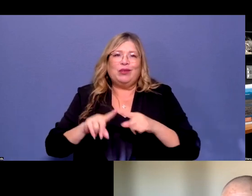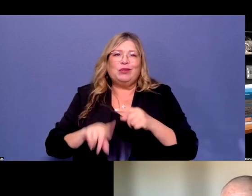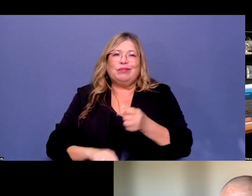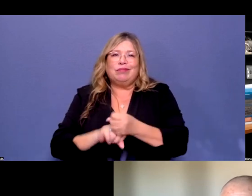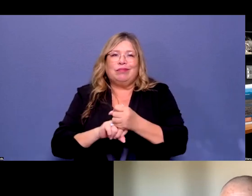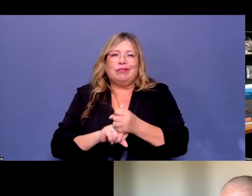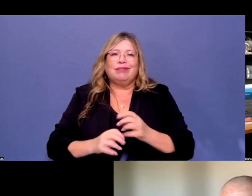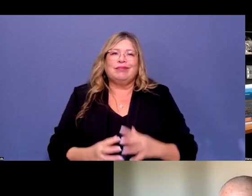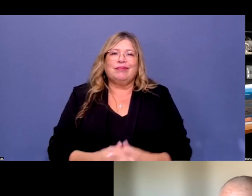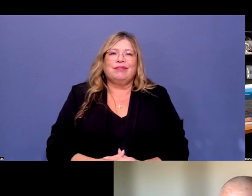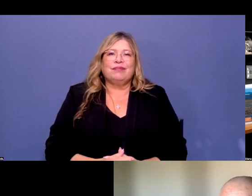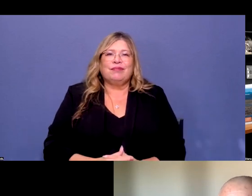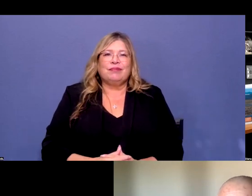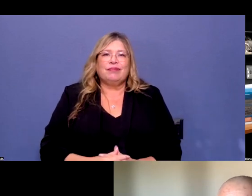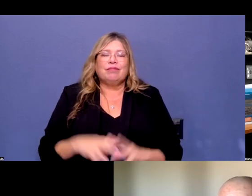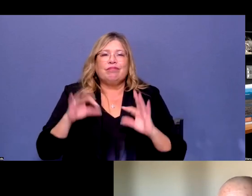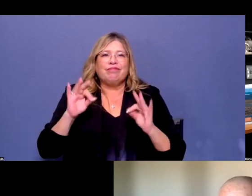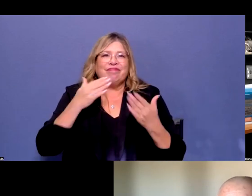Thank you so much, Nick.